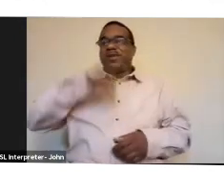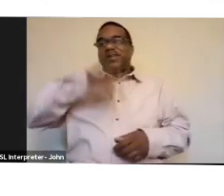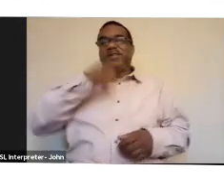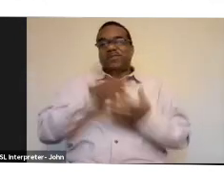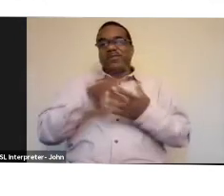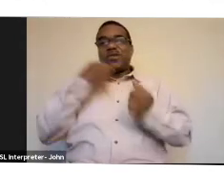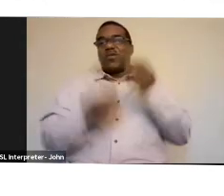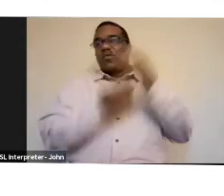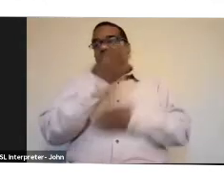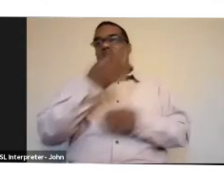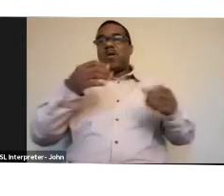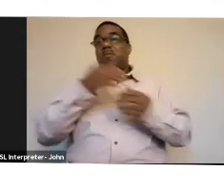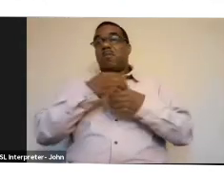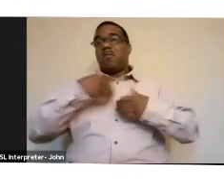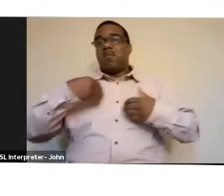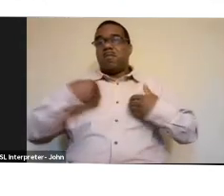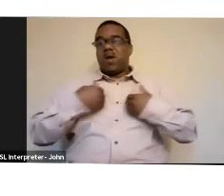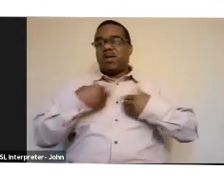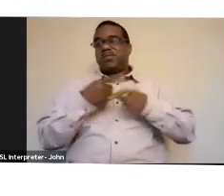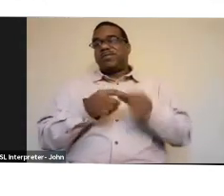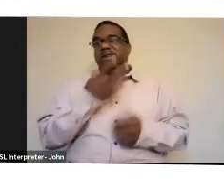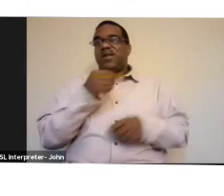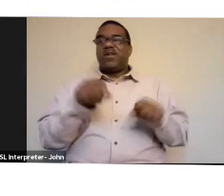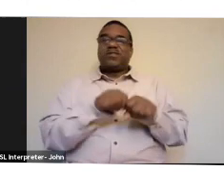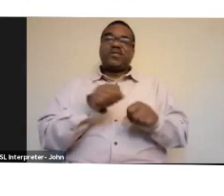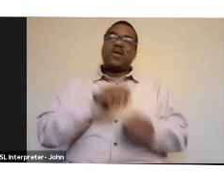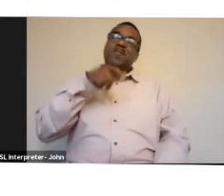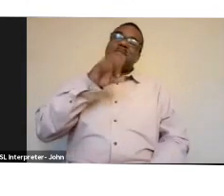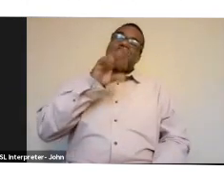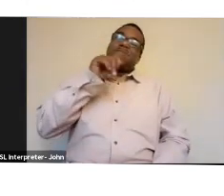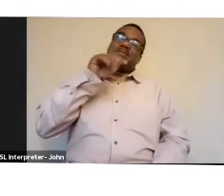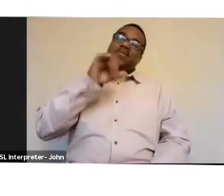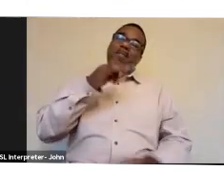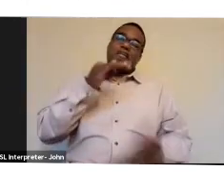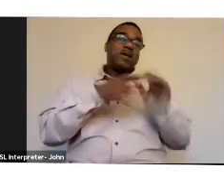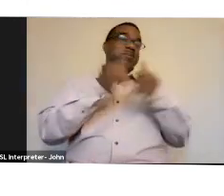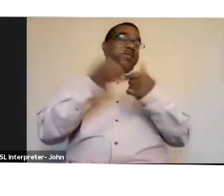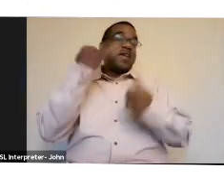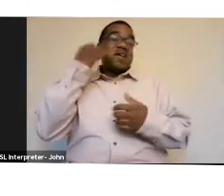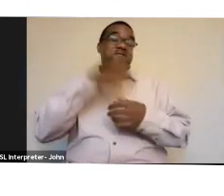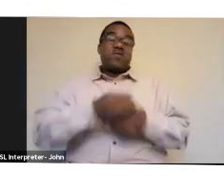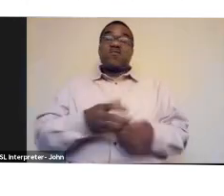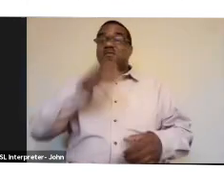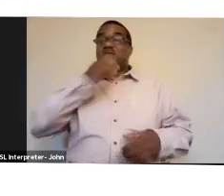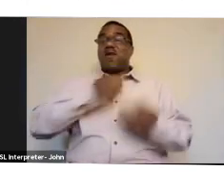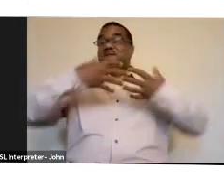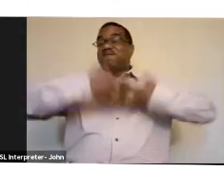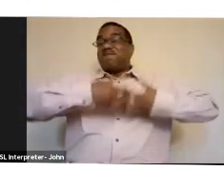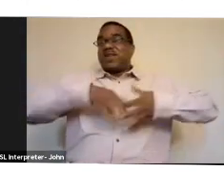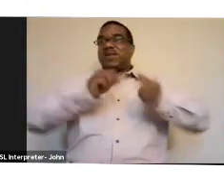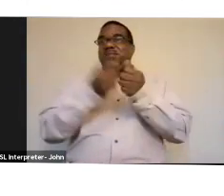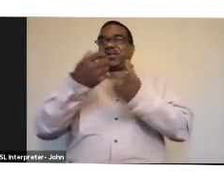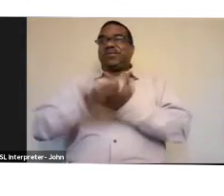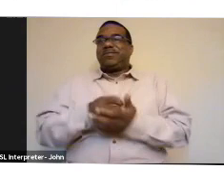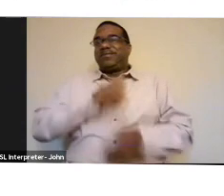our products in the first place. So as you all know, if you are slow factory veterans, waste is a creation and